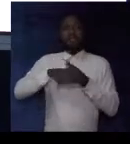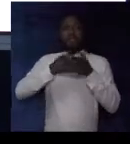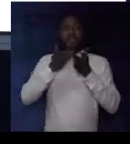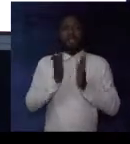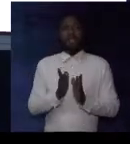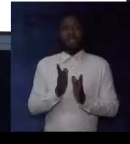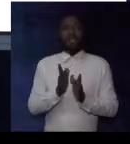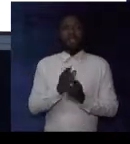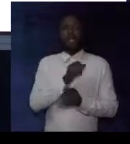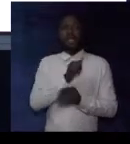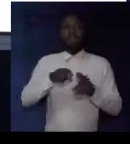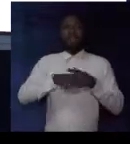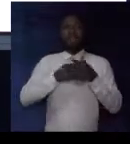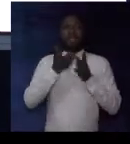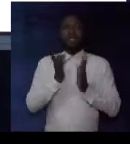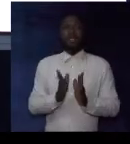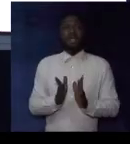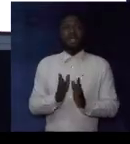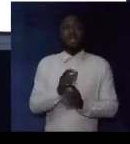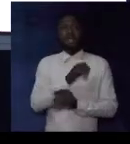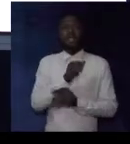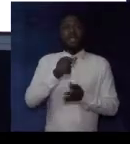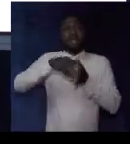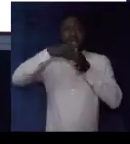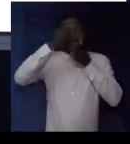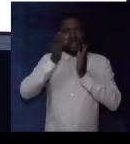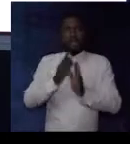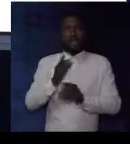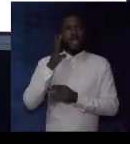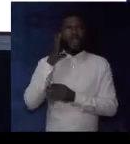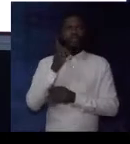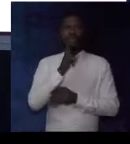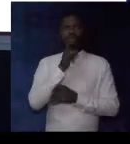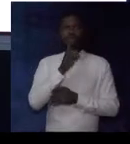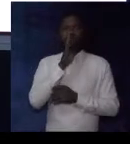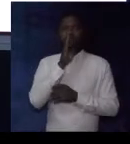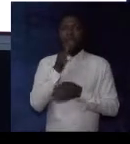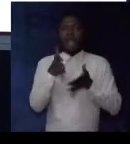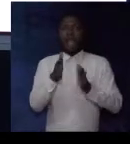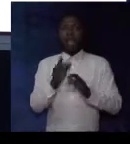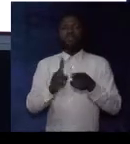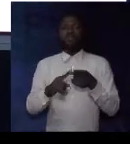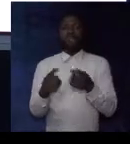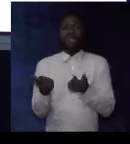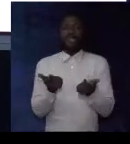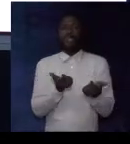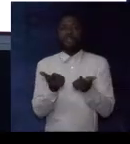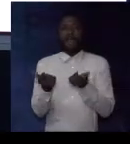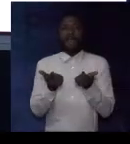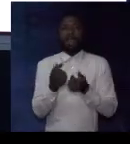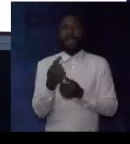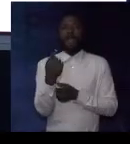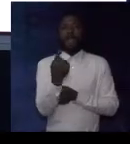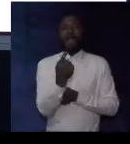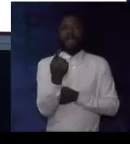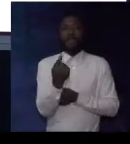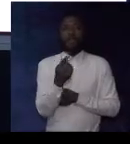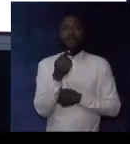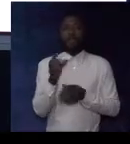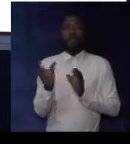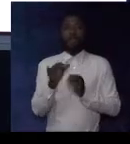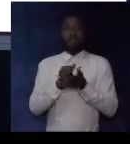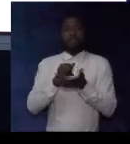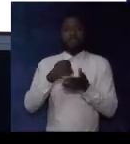A novice, a beginner, a learner should not be allowed to drive alone.